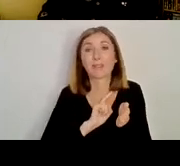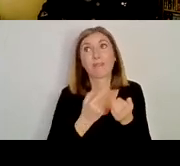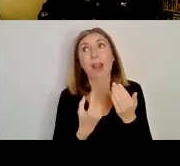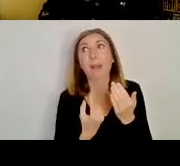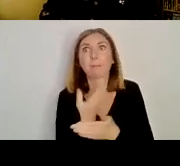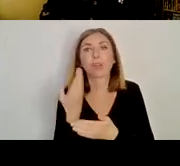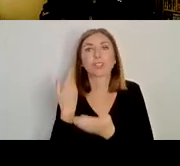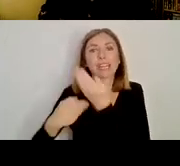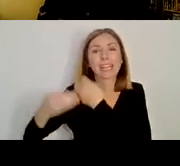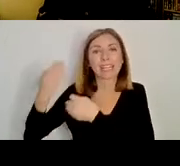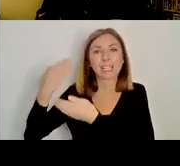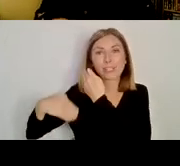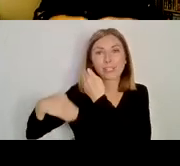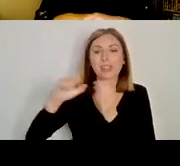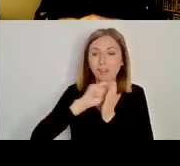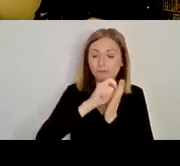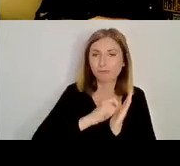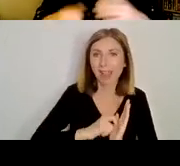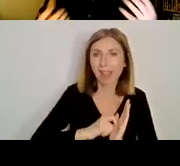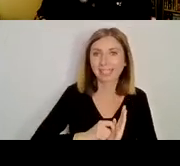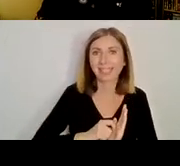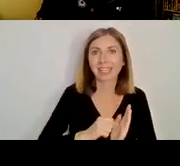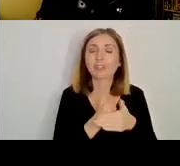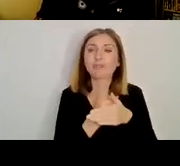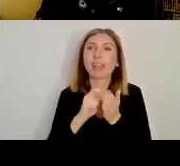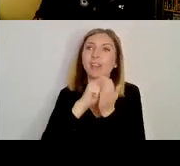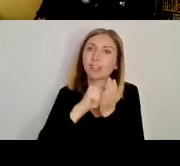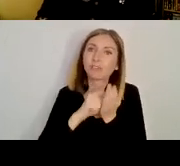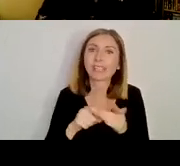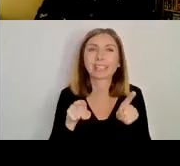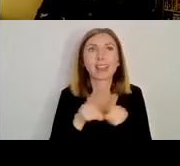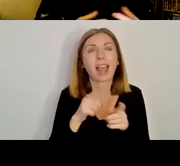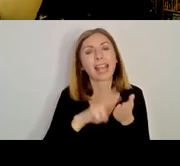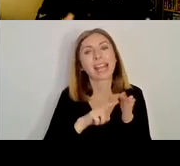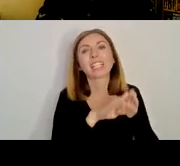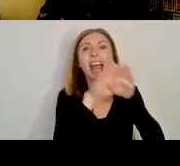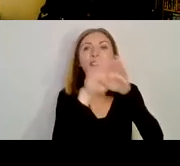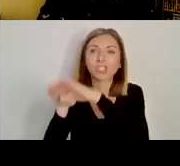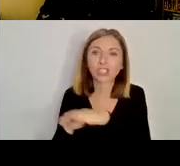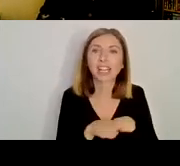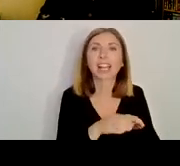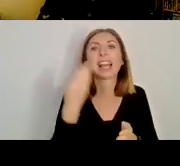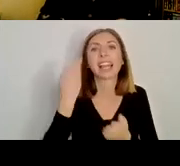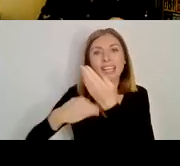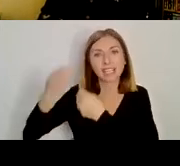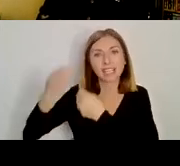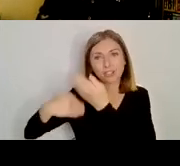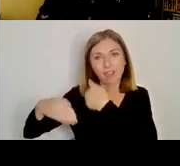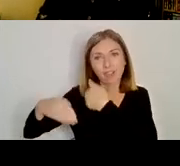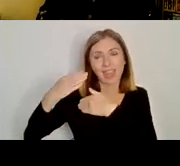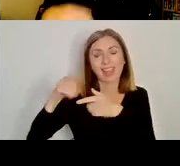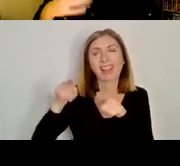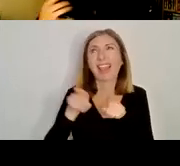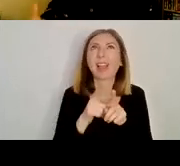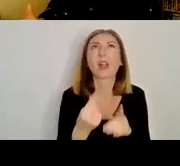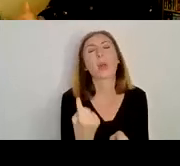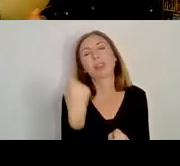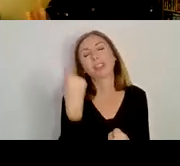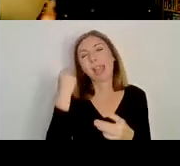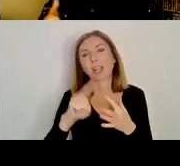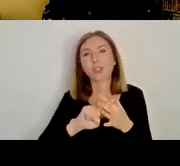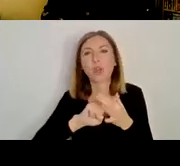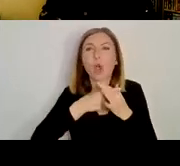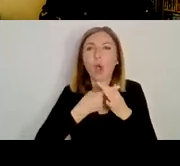is modern history is often written as a form of national history. And it's something that goes back to the origins of the modern